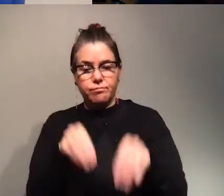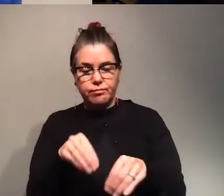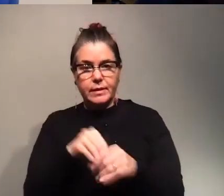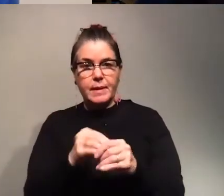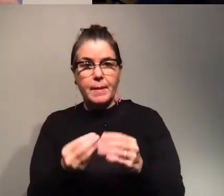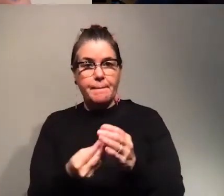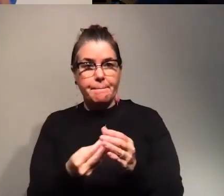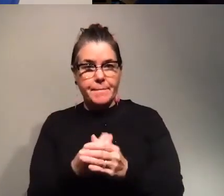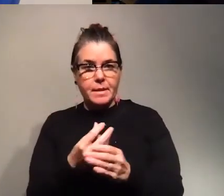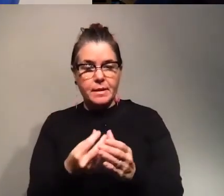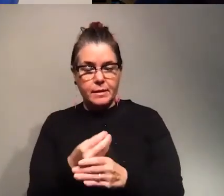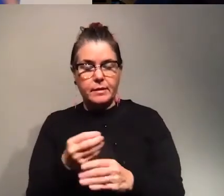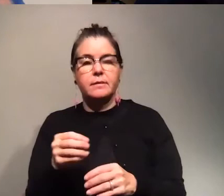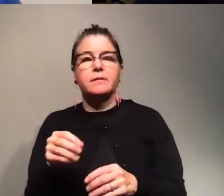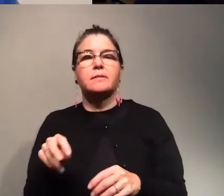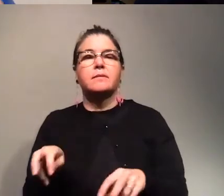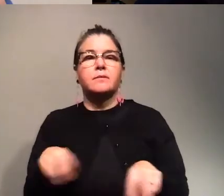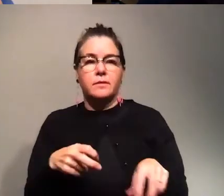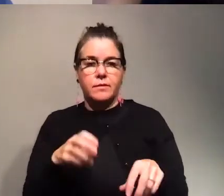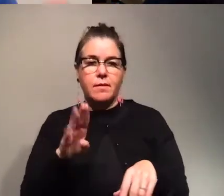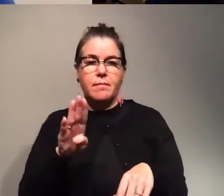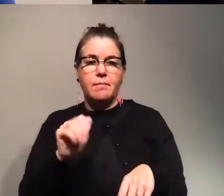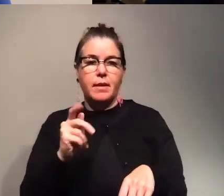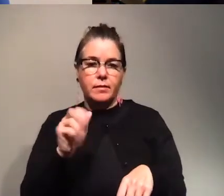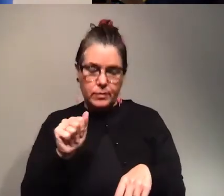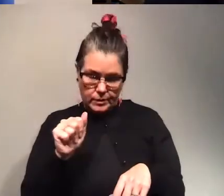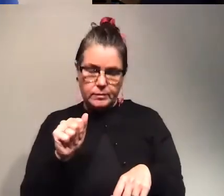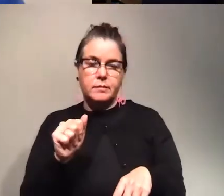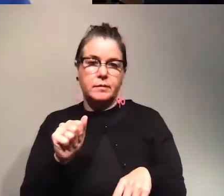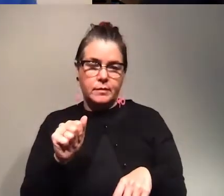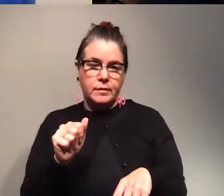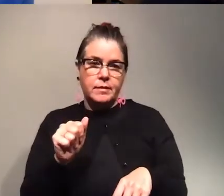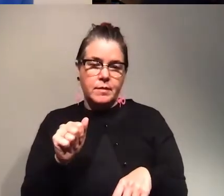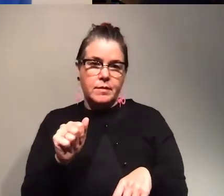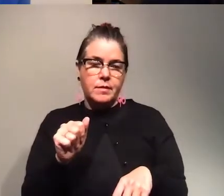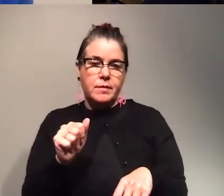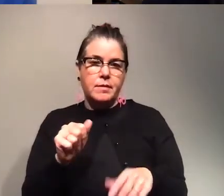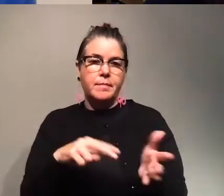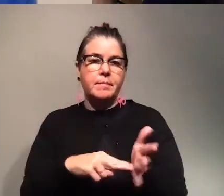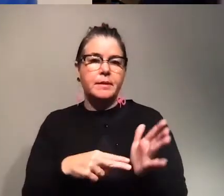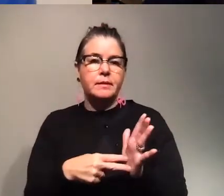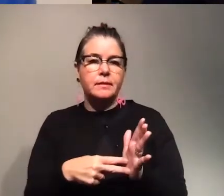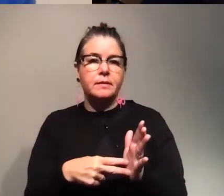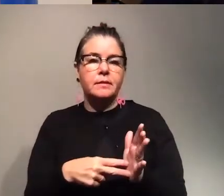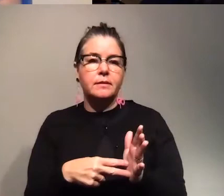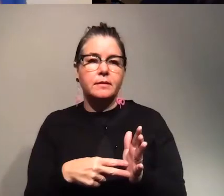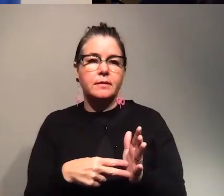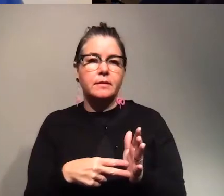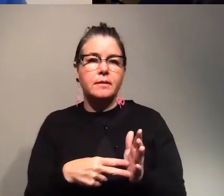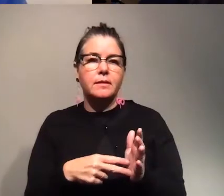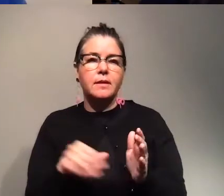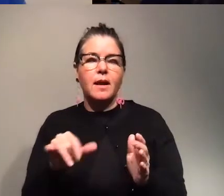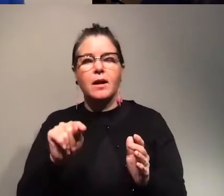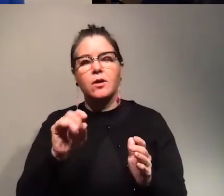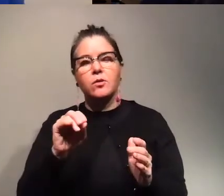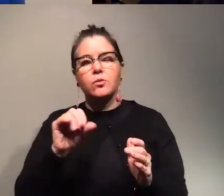need to transform in a bacteria named a probacterium tumor focuses which uh it's it's like a tool